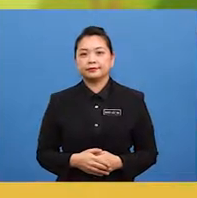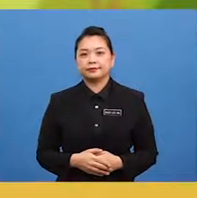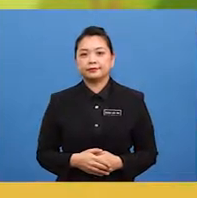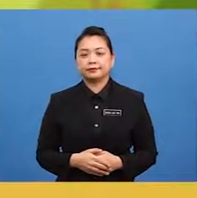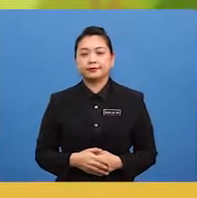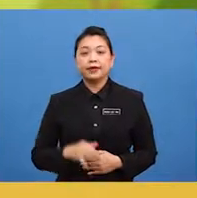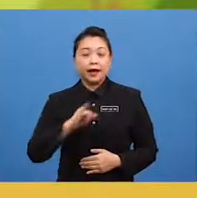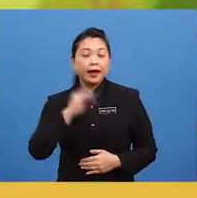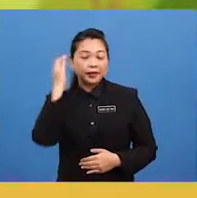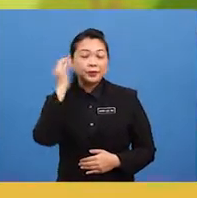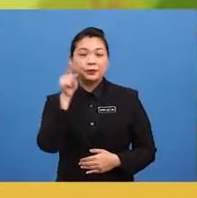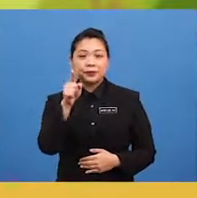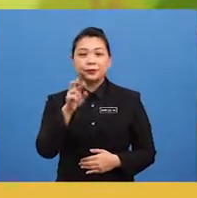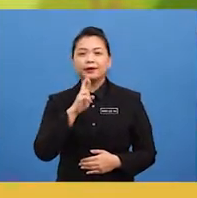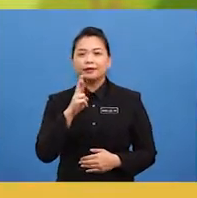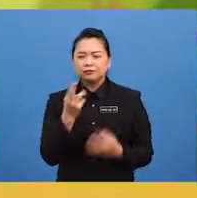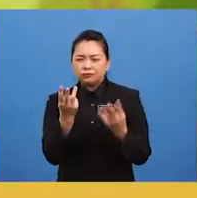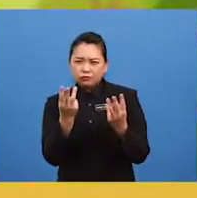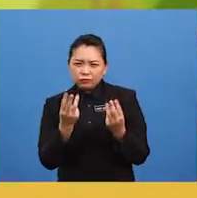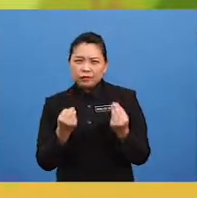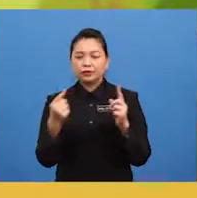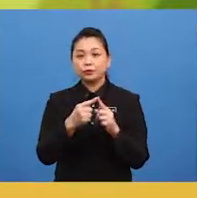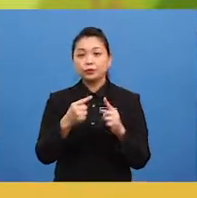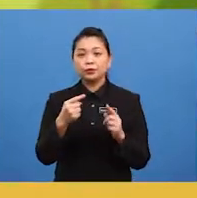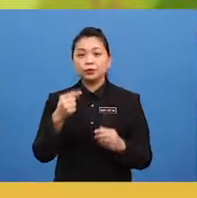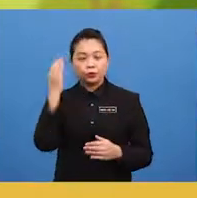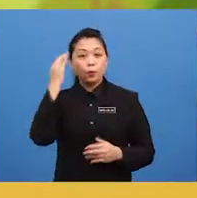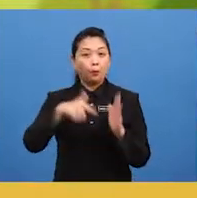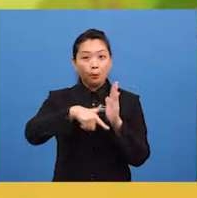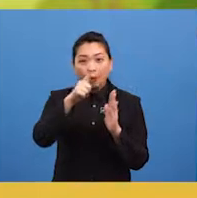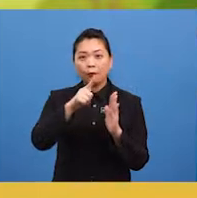I know you are eager to do something more